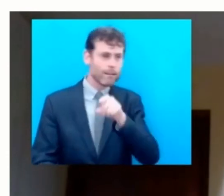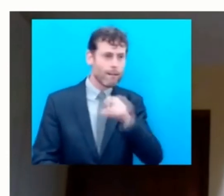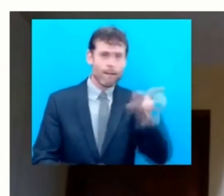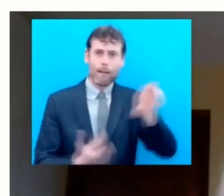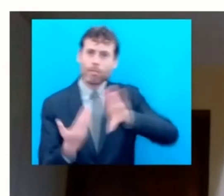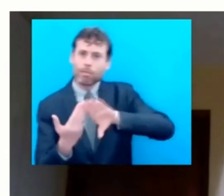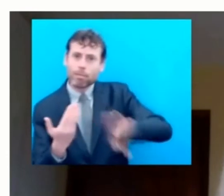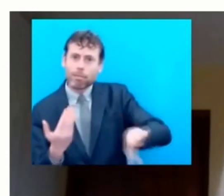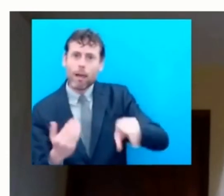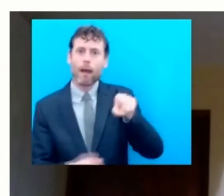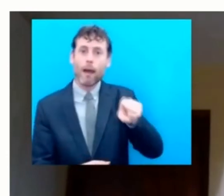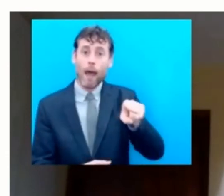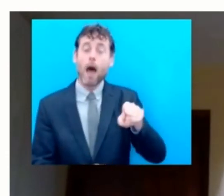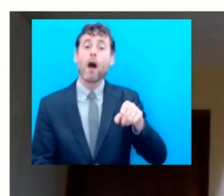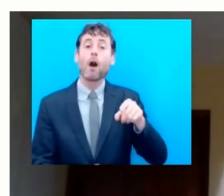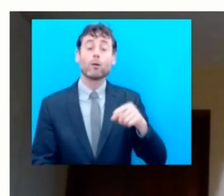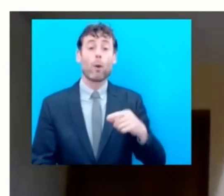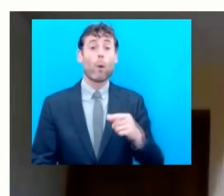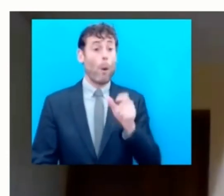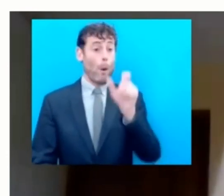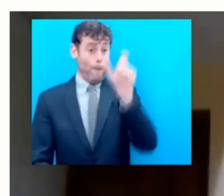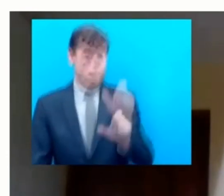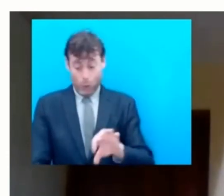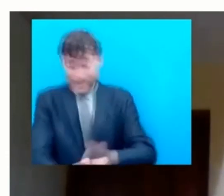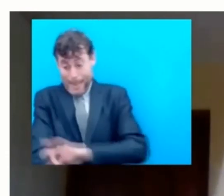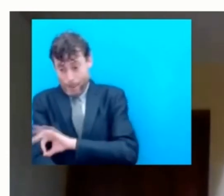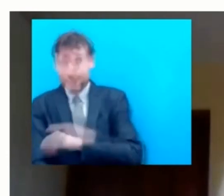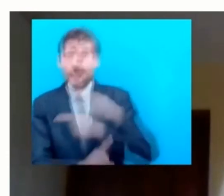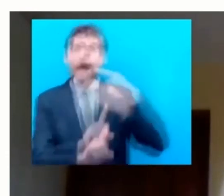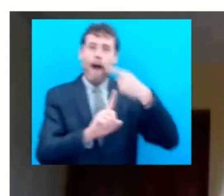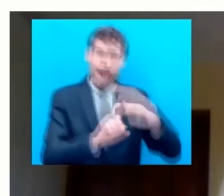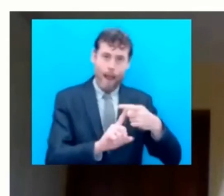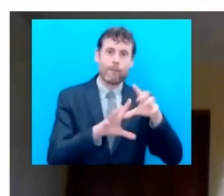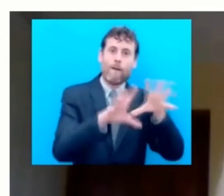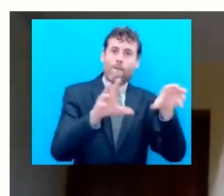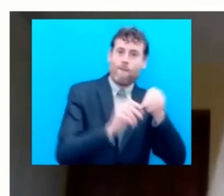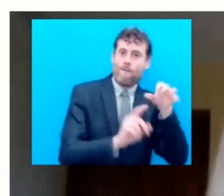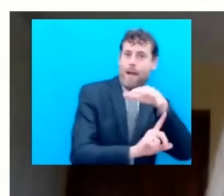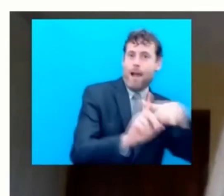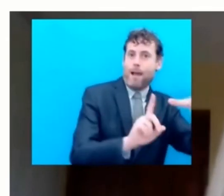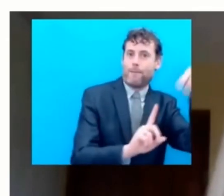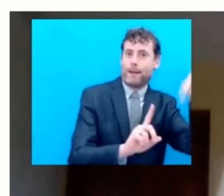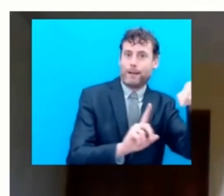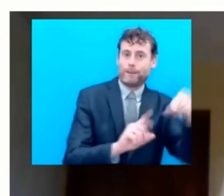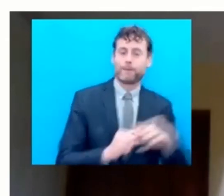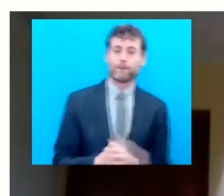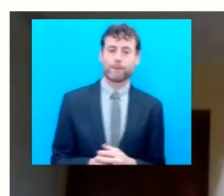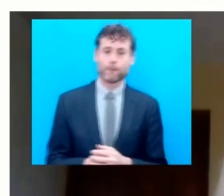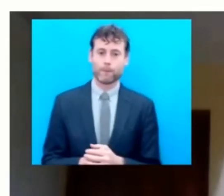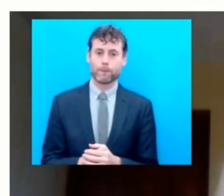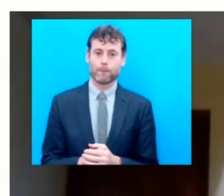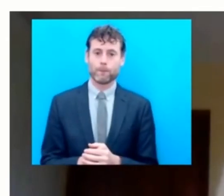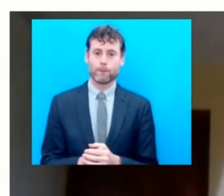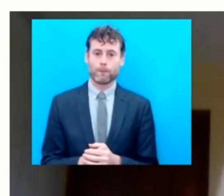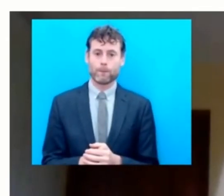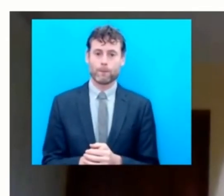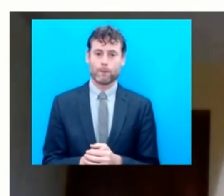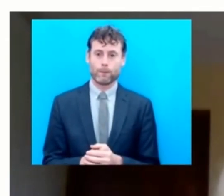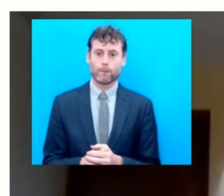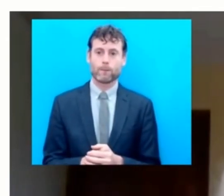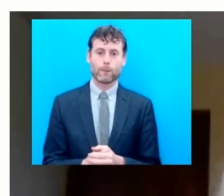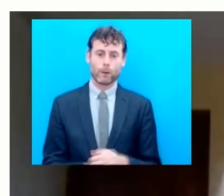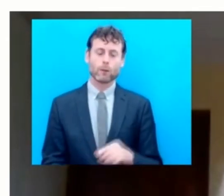leprosy as rights holders and as persons with disabilities in national legal and